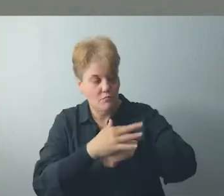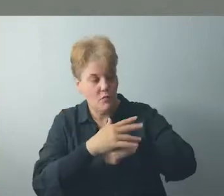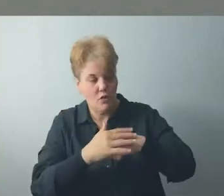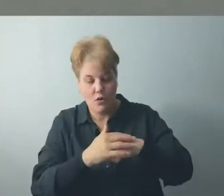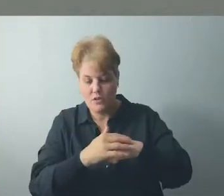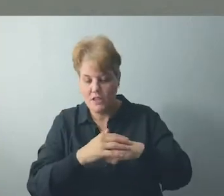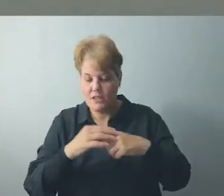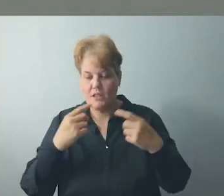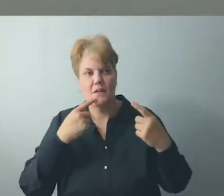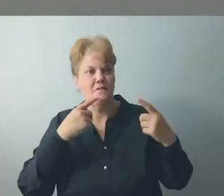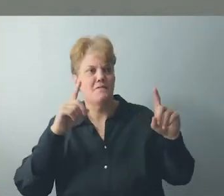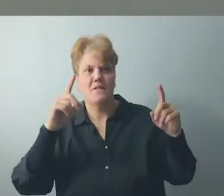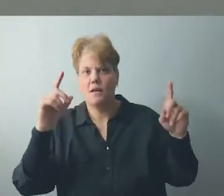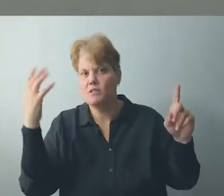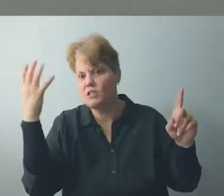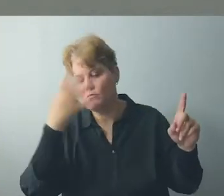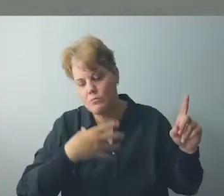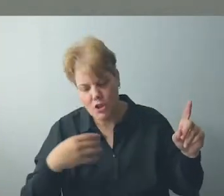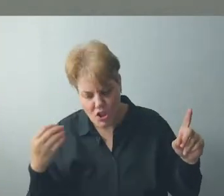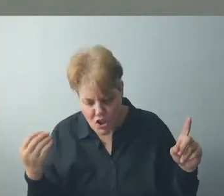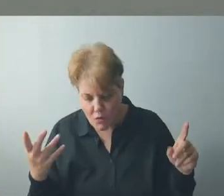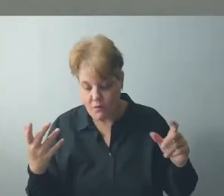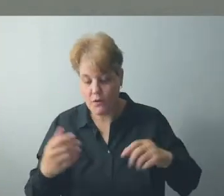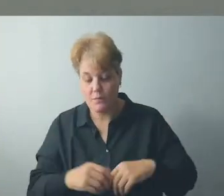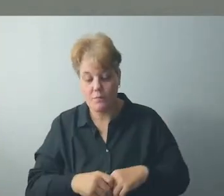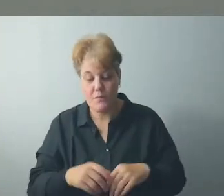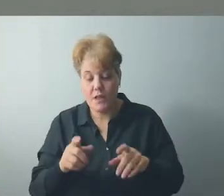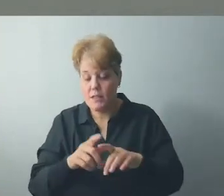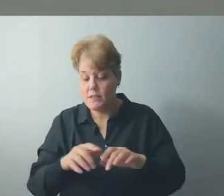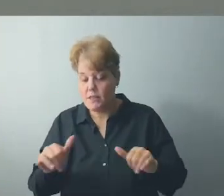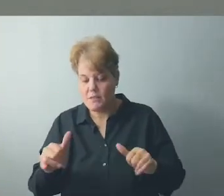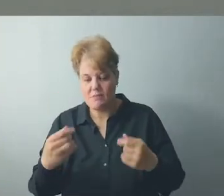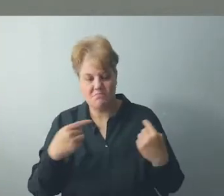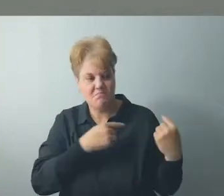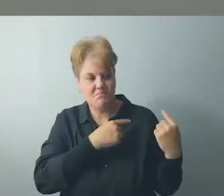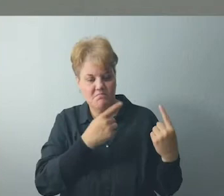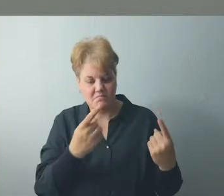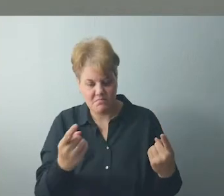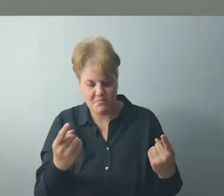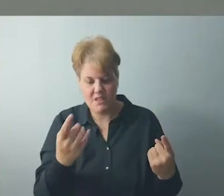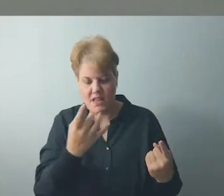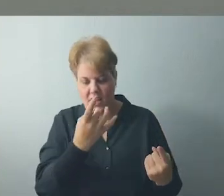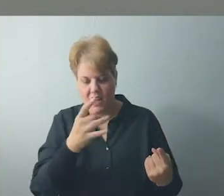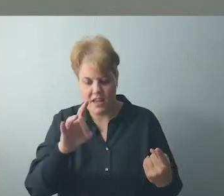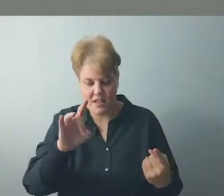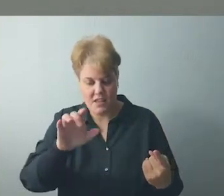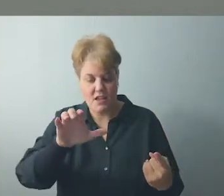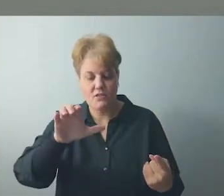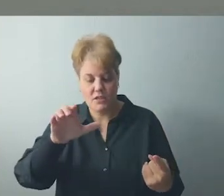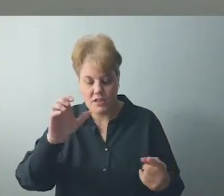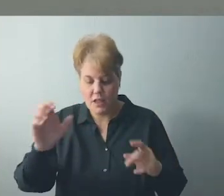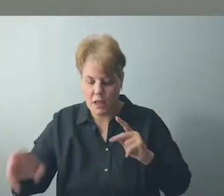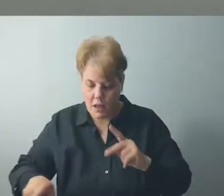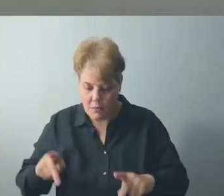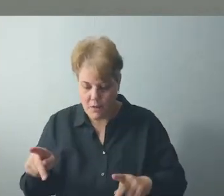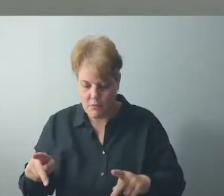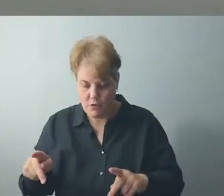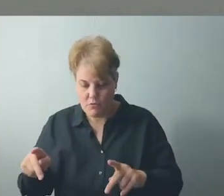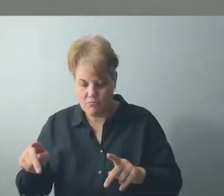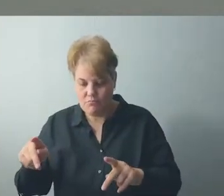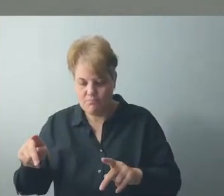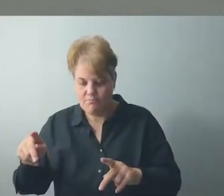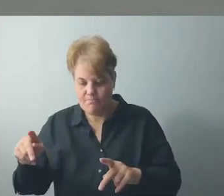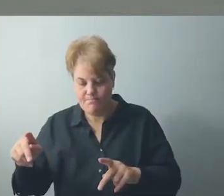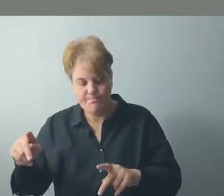and to end their lives. There's only a small fence separating people from the edge. On the average,